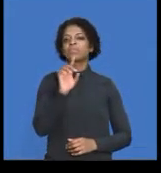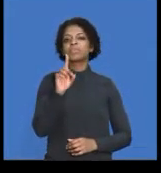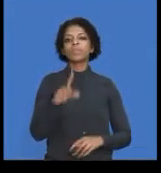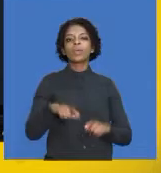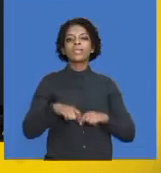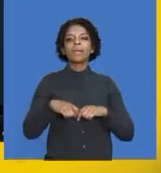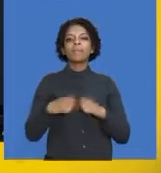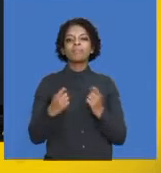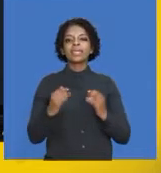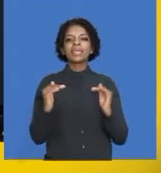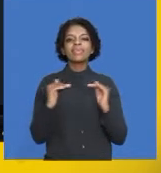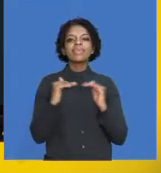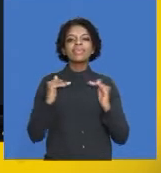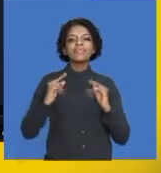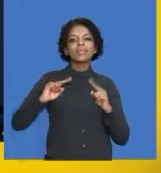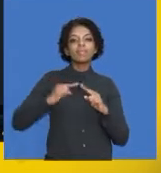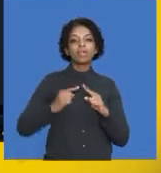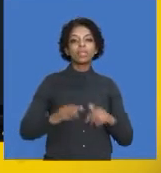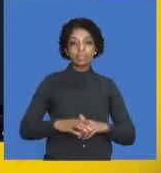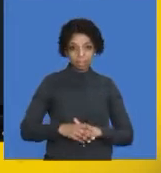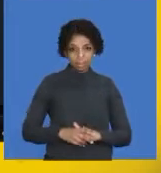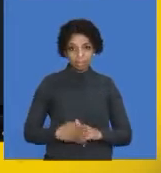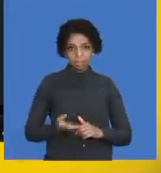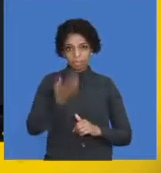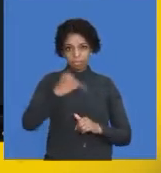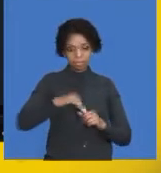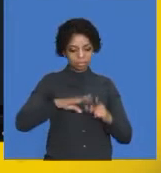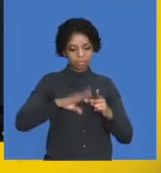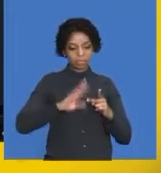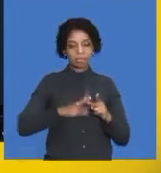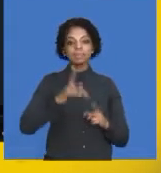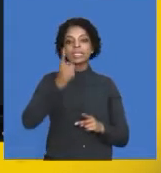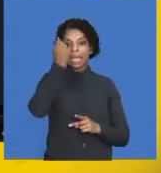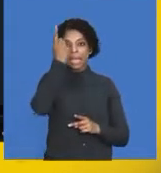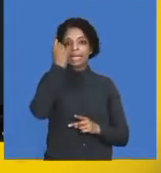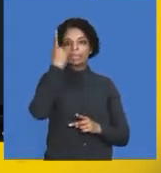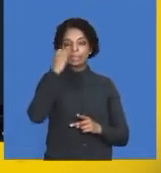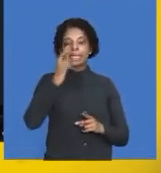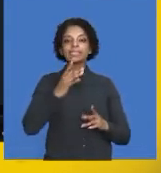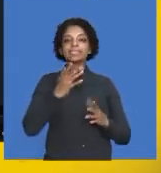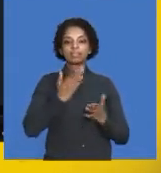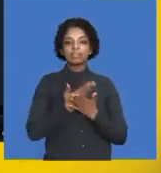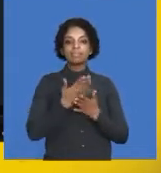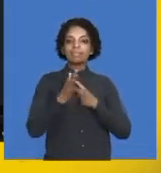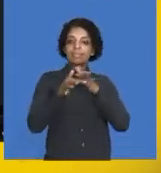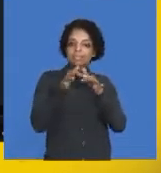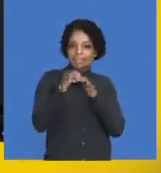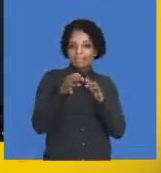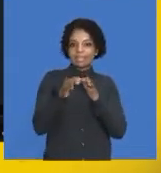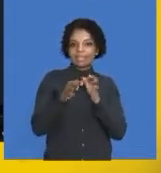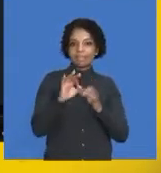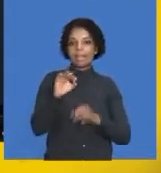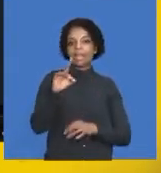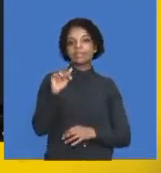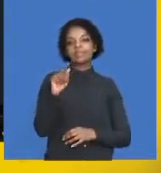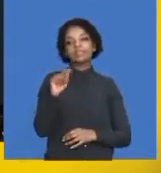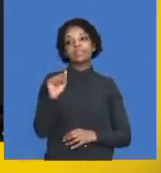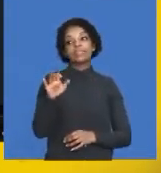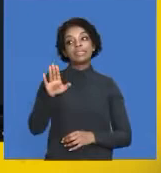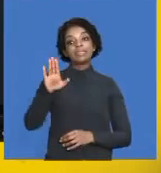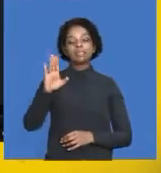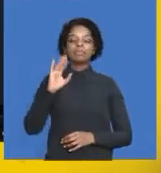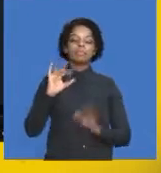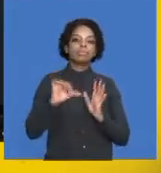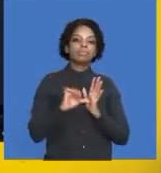break-even point. And number two is to understand, interpret the data and be able to comment on it. Very important.